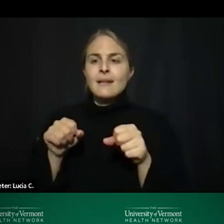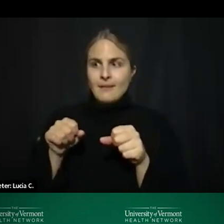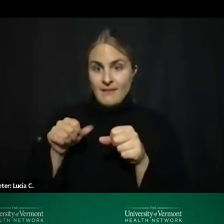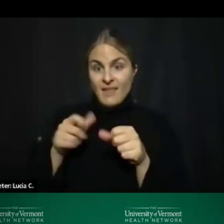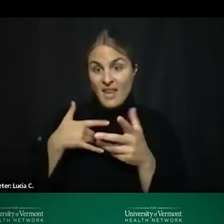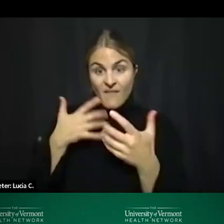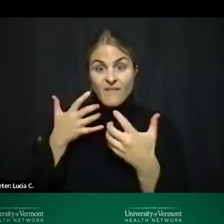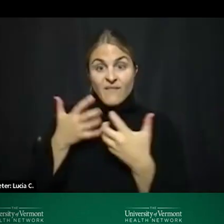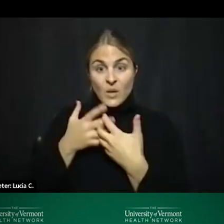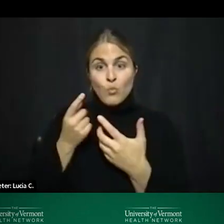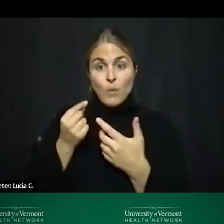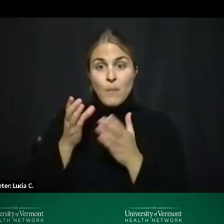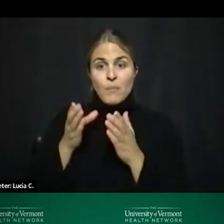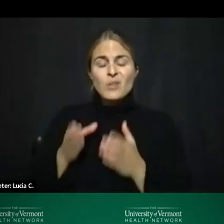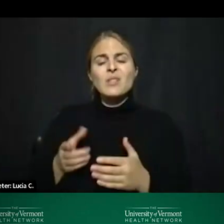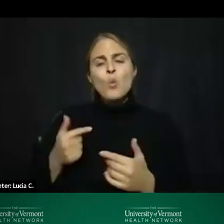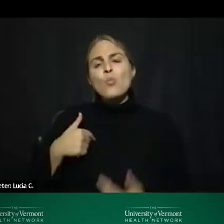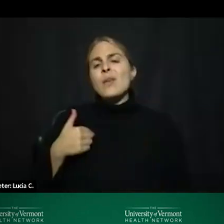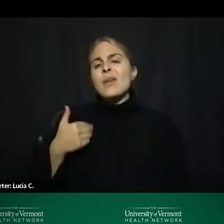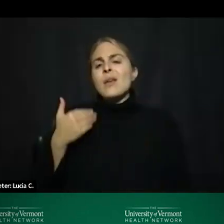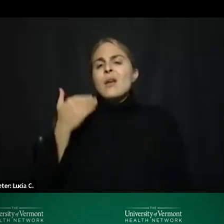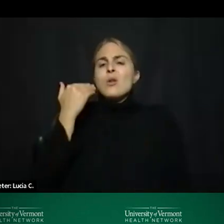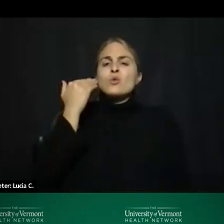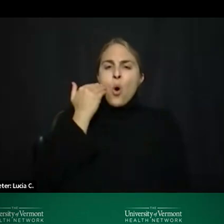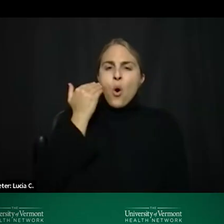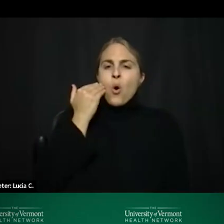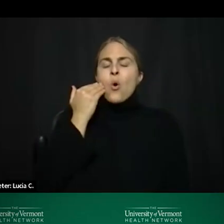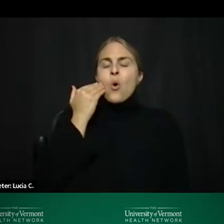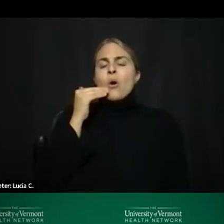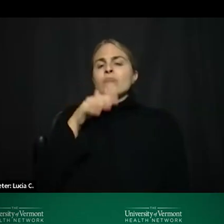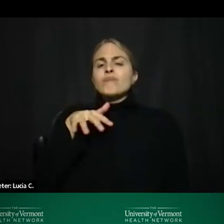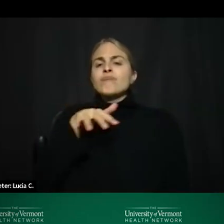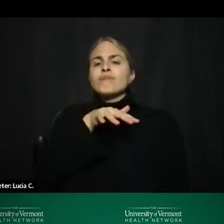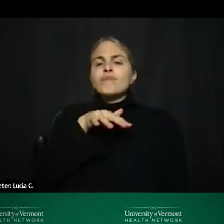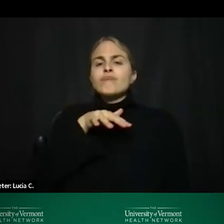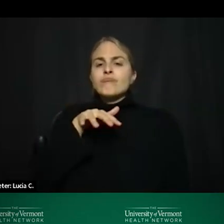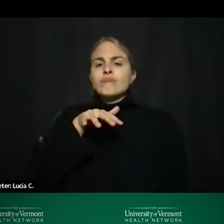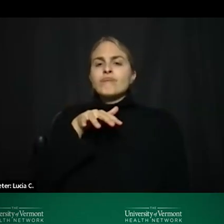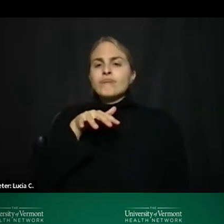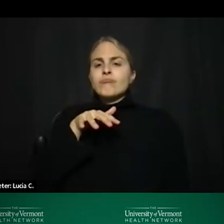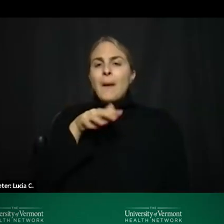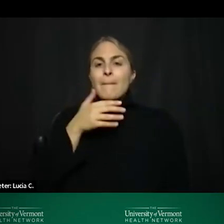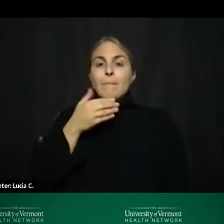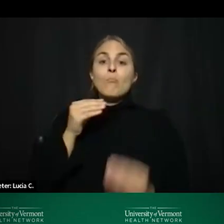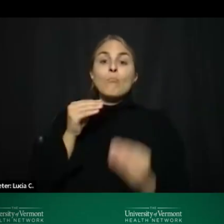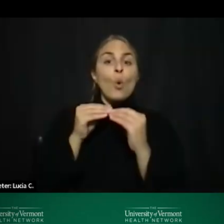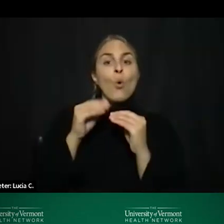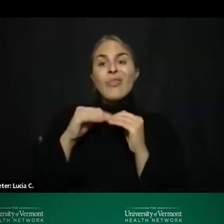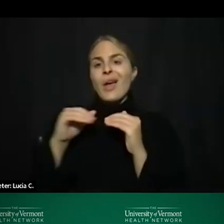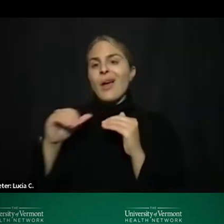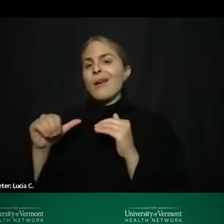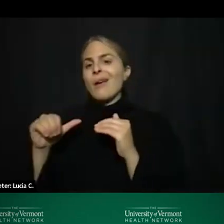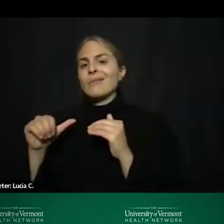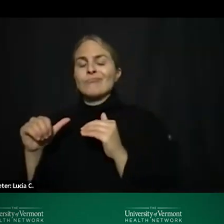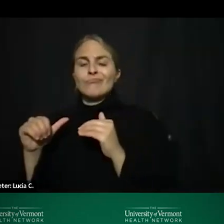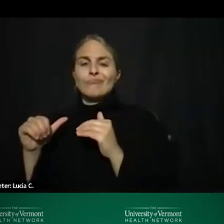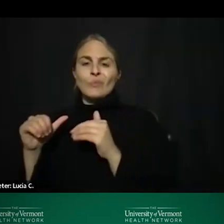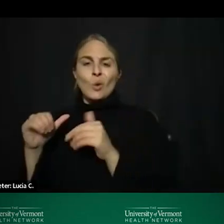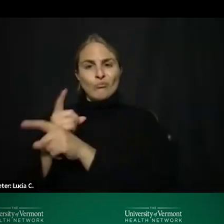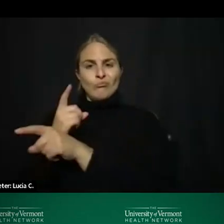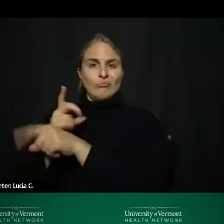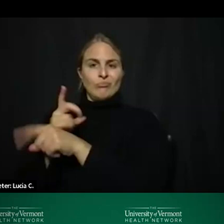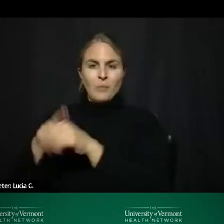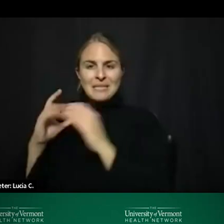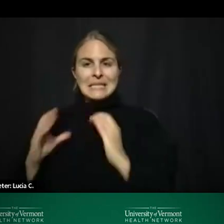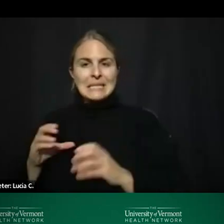we have a knowledge set that uh the sort of lay public does not have on what programs have capacity what